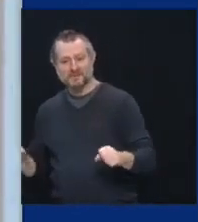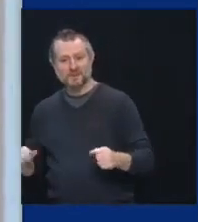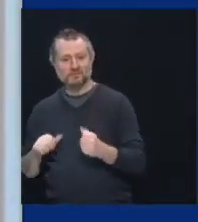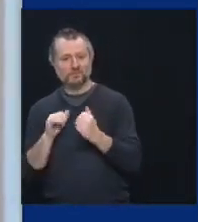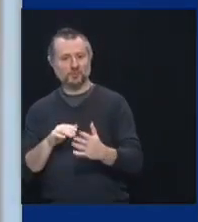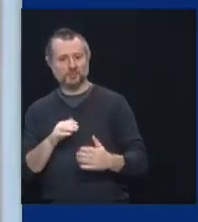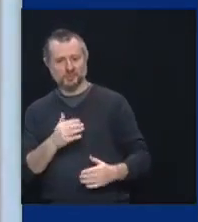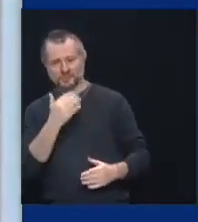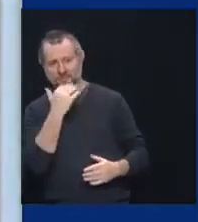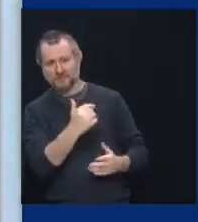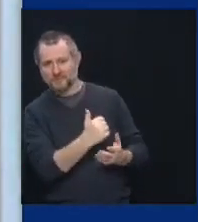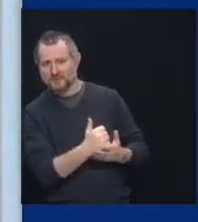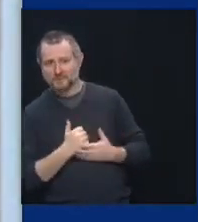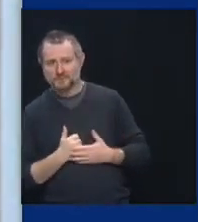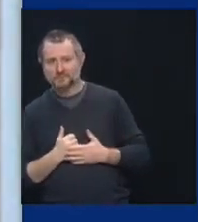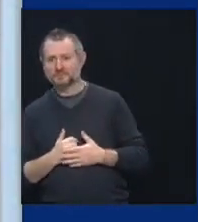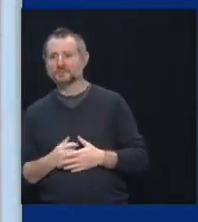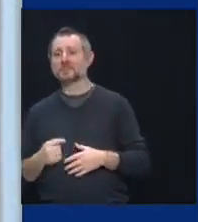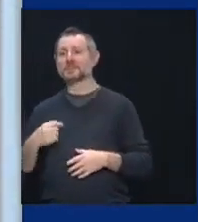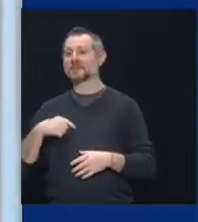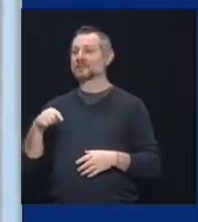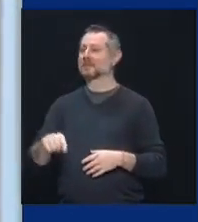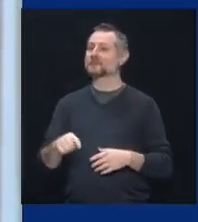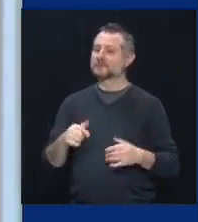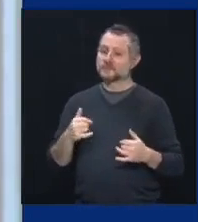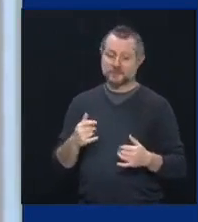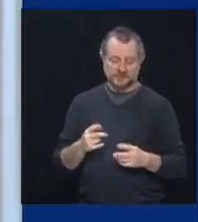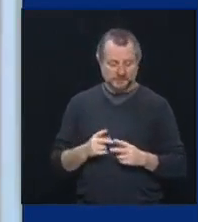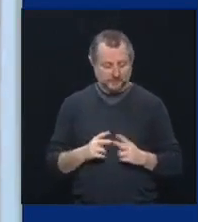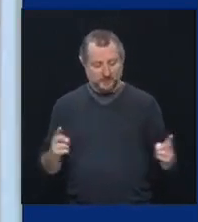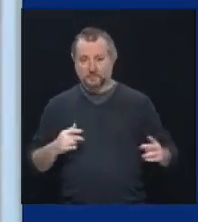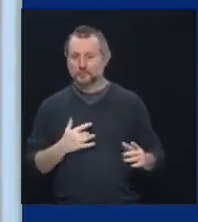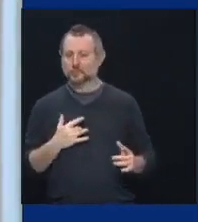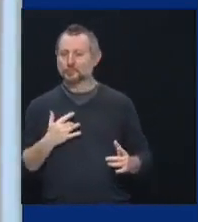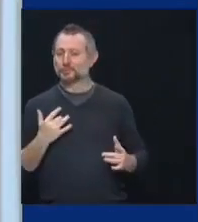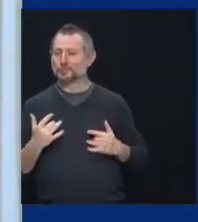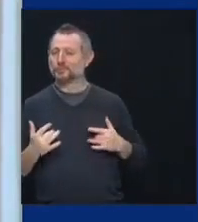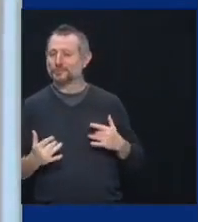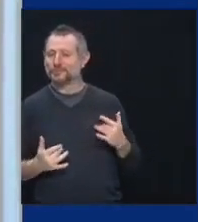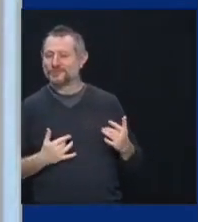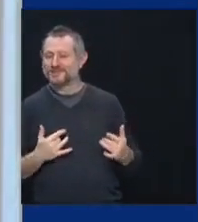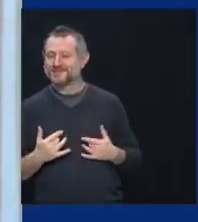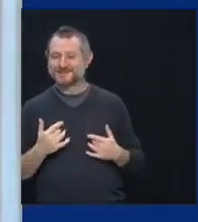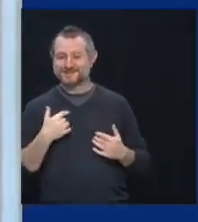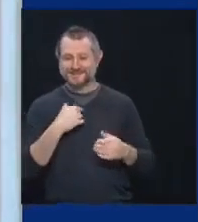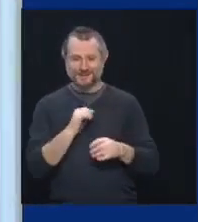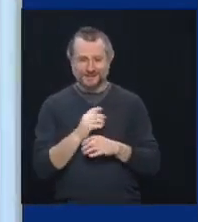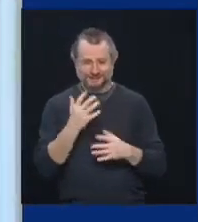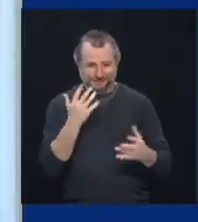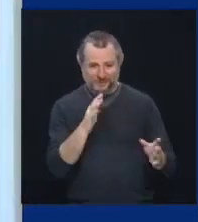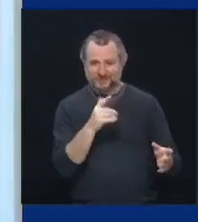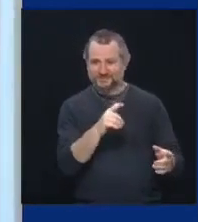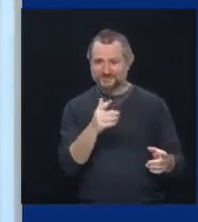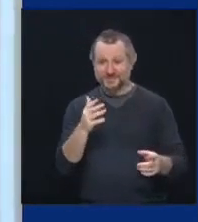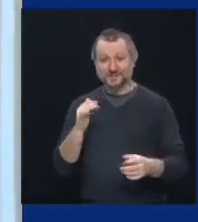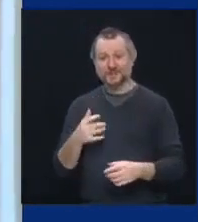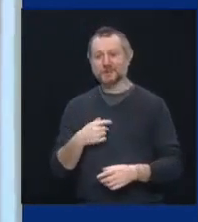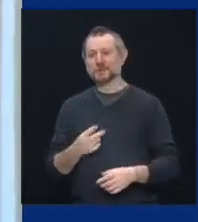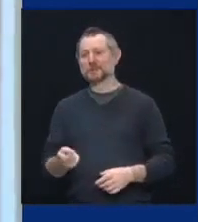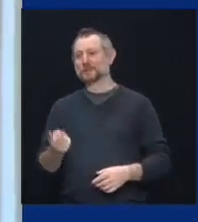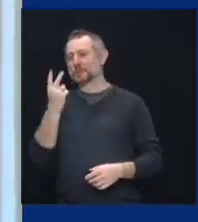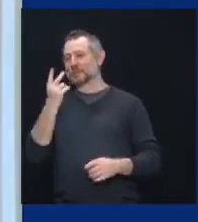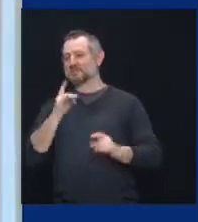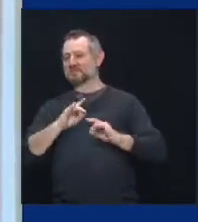And this is incredibly exciting now. Uh, as, as everybody said, first off, we have two of the great